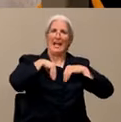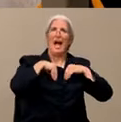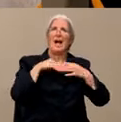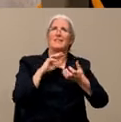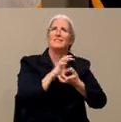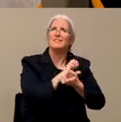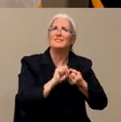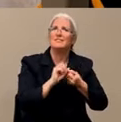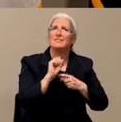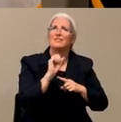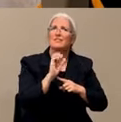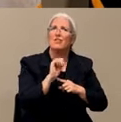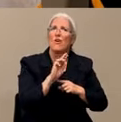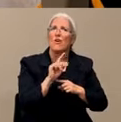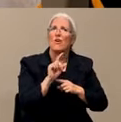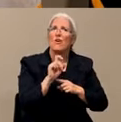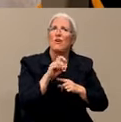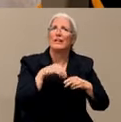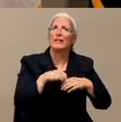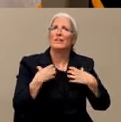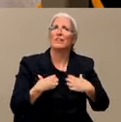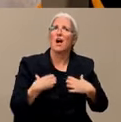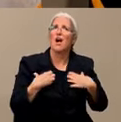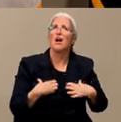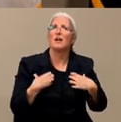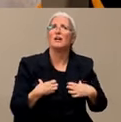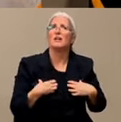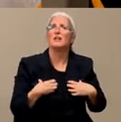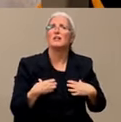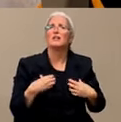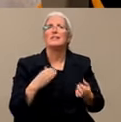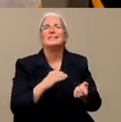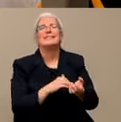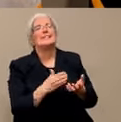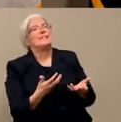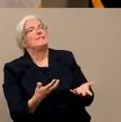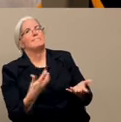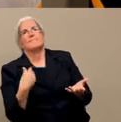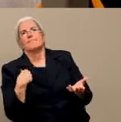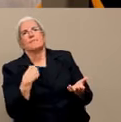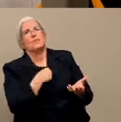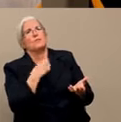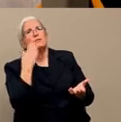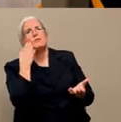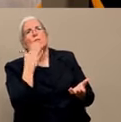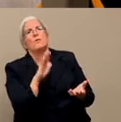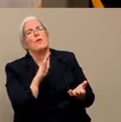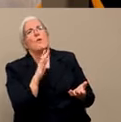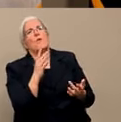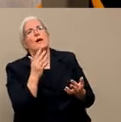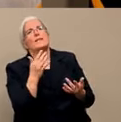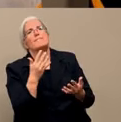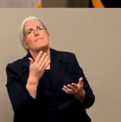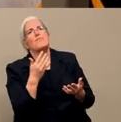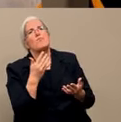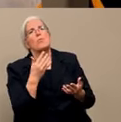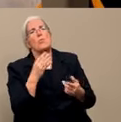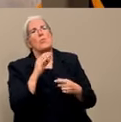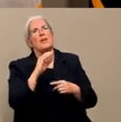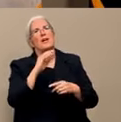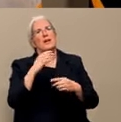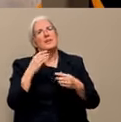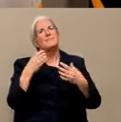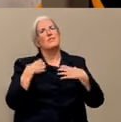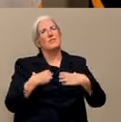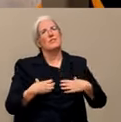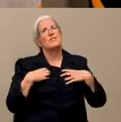So I don't think anybody would know that. Usually the scarring in lung is with more severe disease because the virus